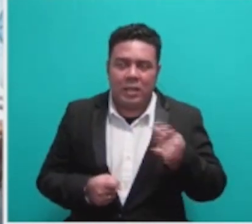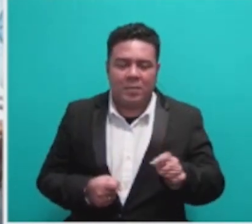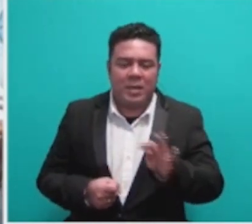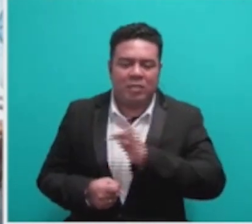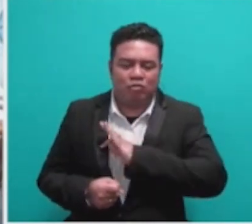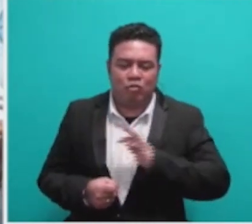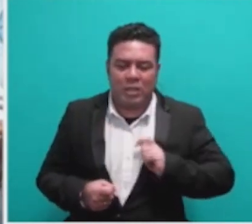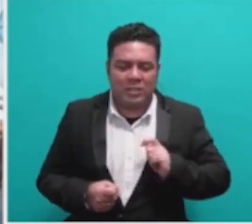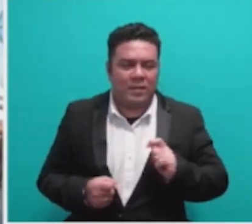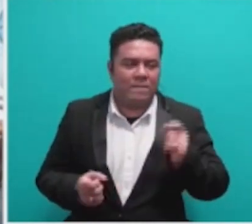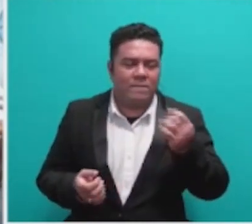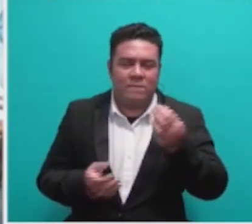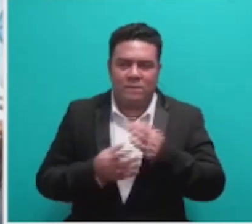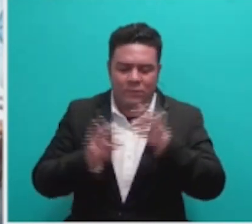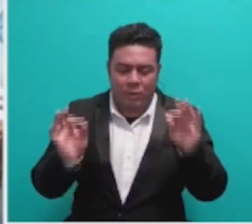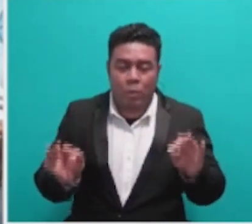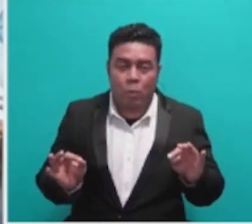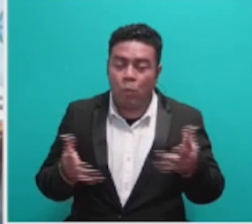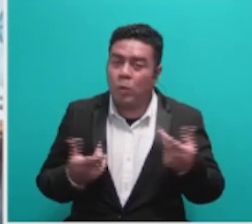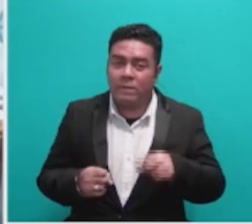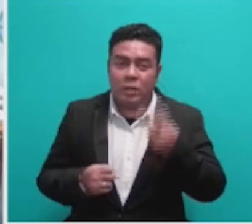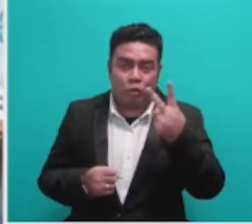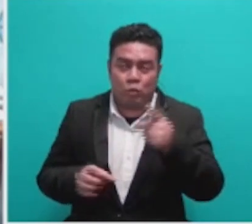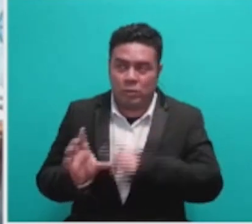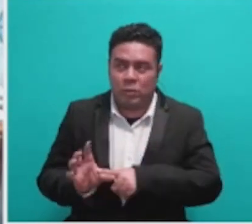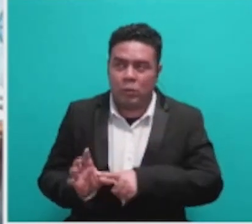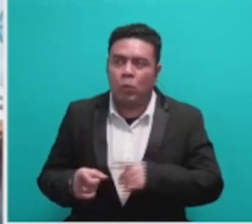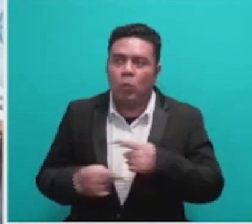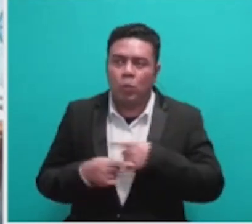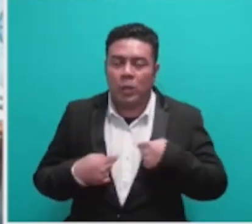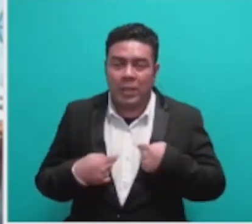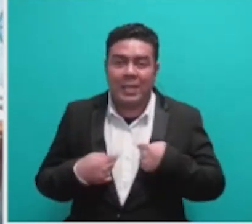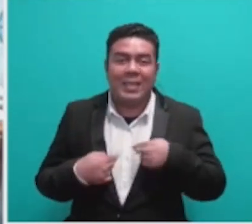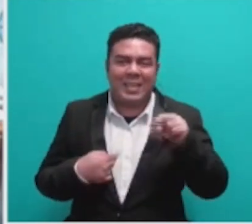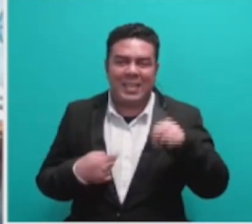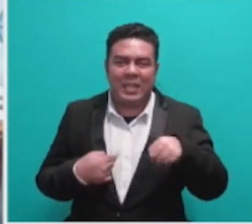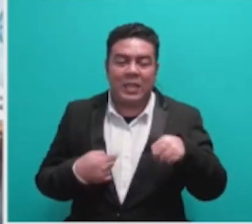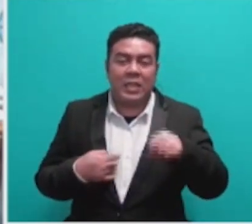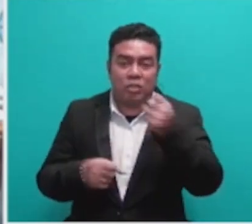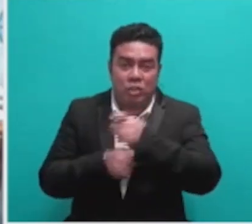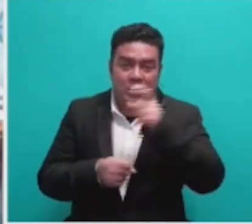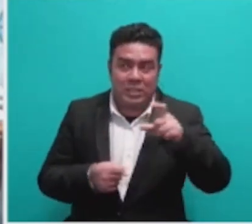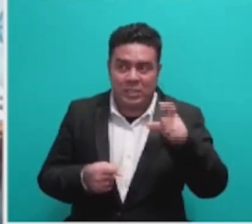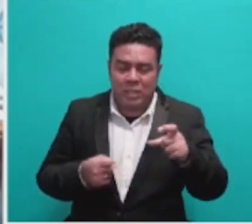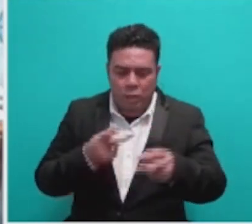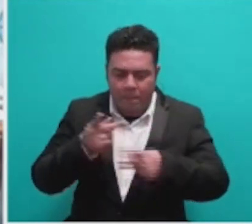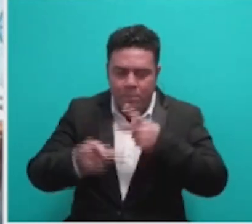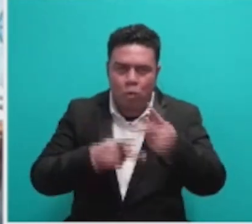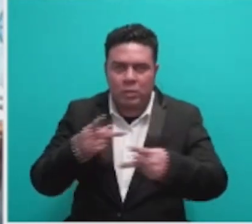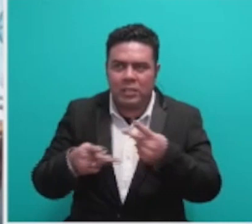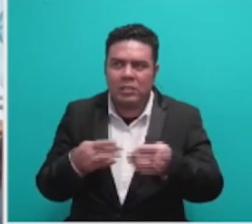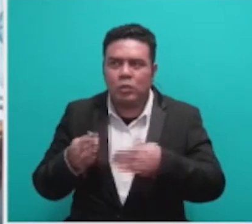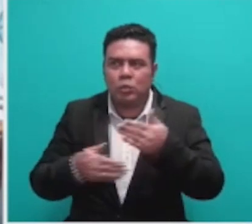form, and it will take two years. So we need the GCC to be sitting, deliberating on the process to be